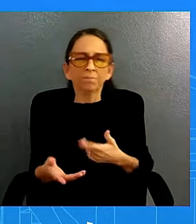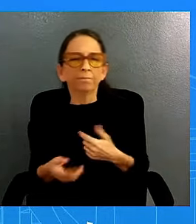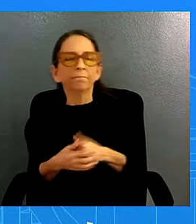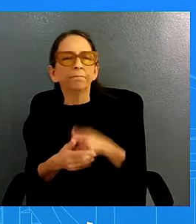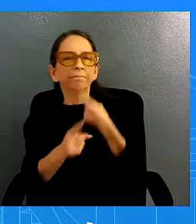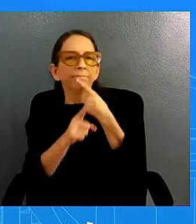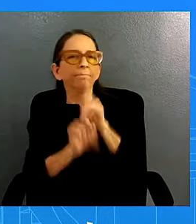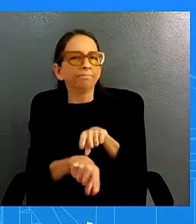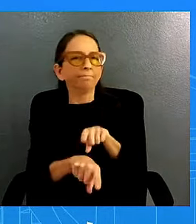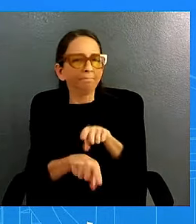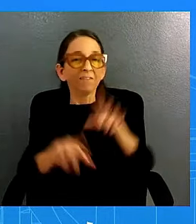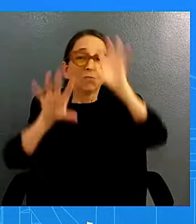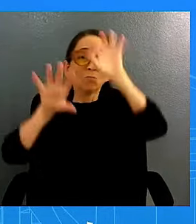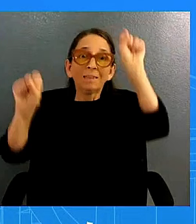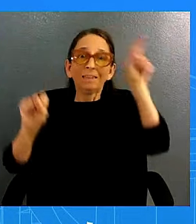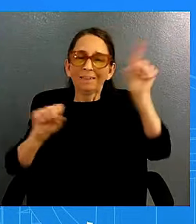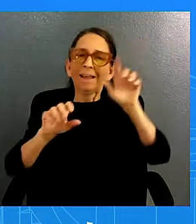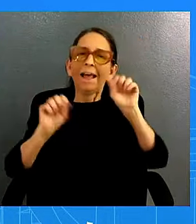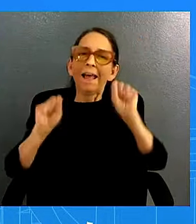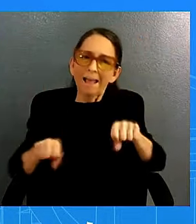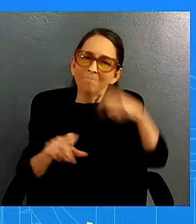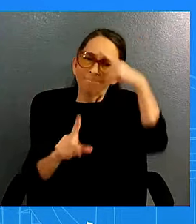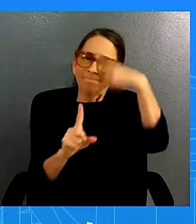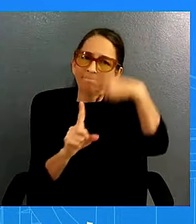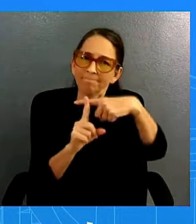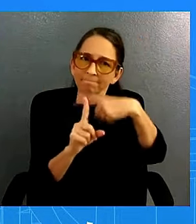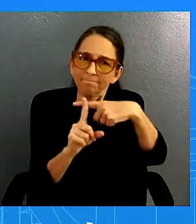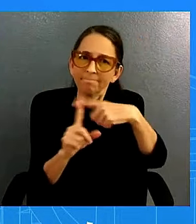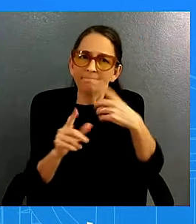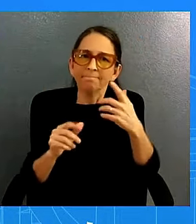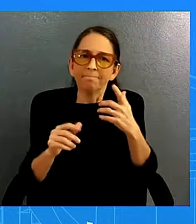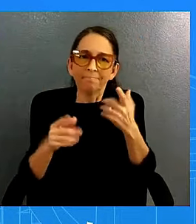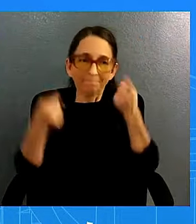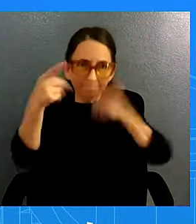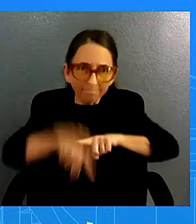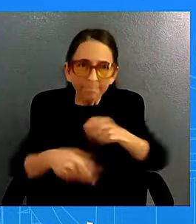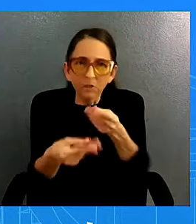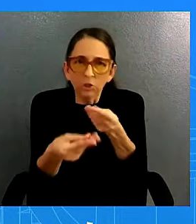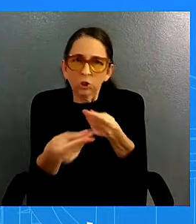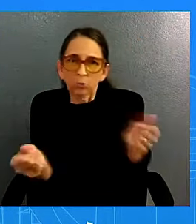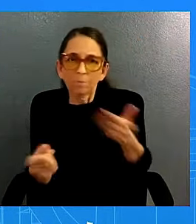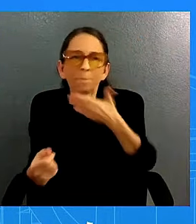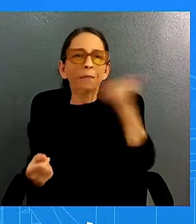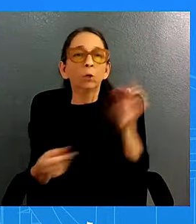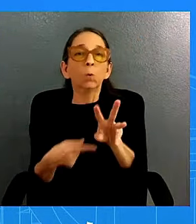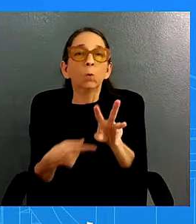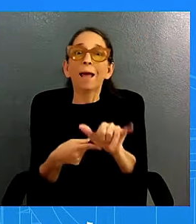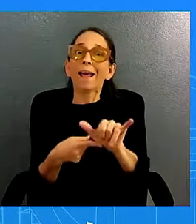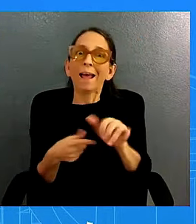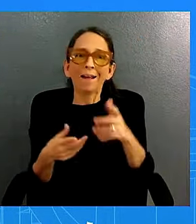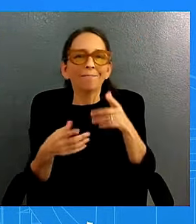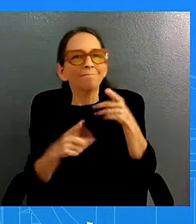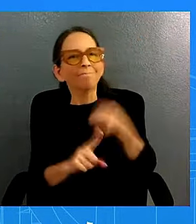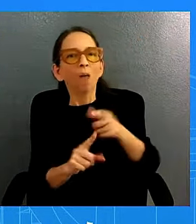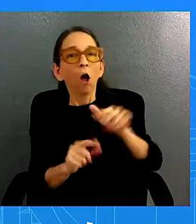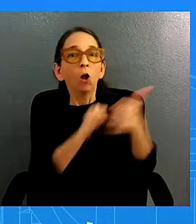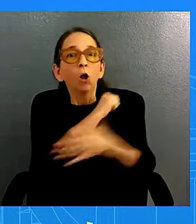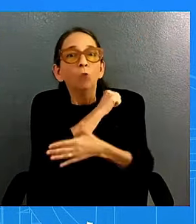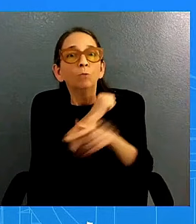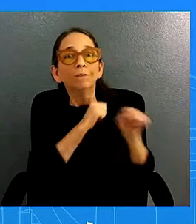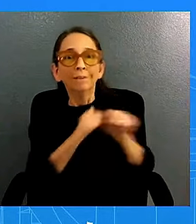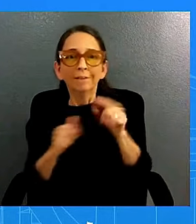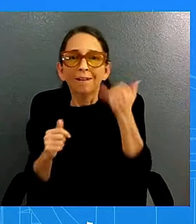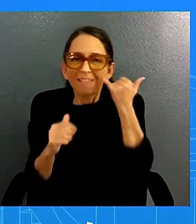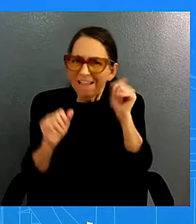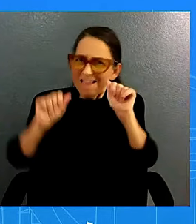diplomatic resolution is the best way when we think about foreign policy when we think about these type of relationship having diplomacy having those conversations